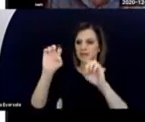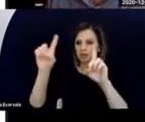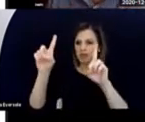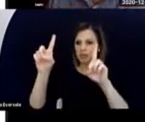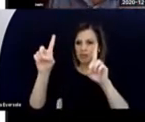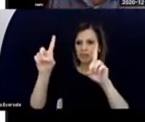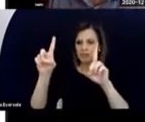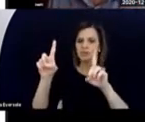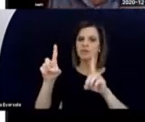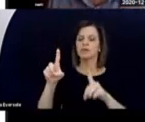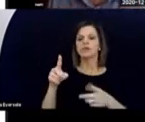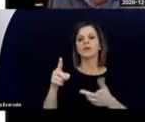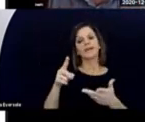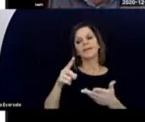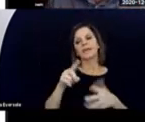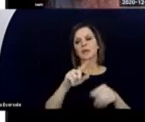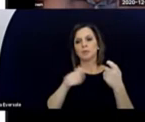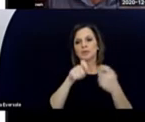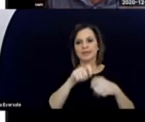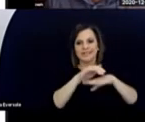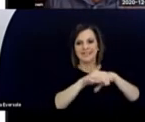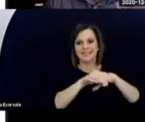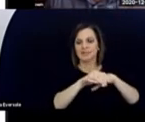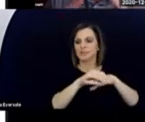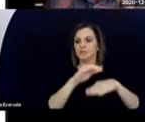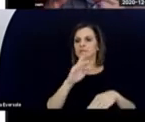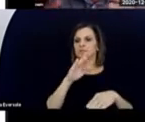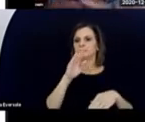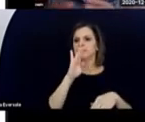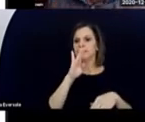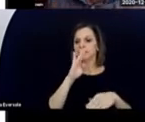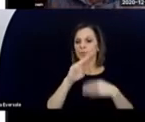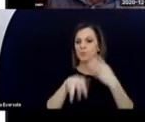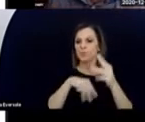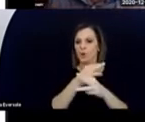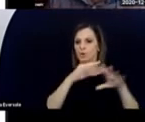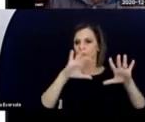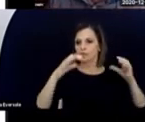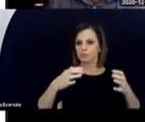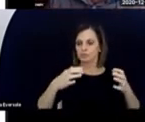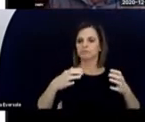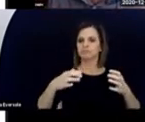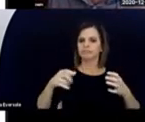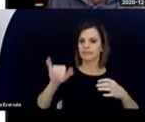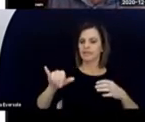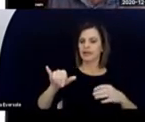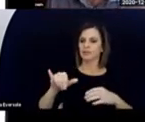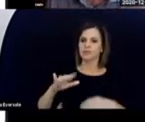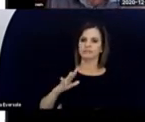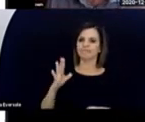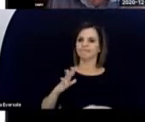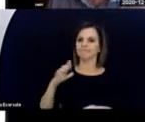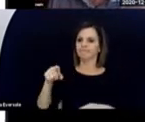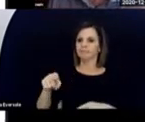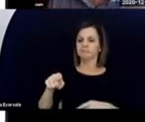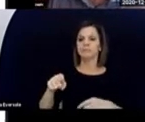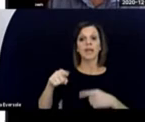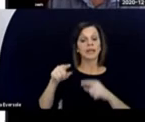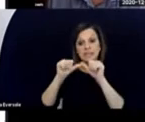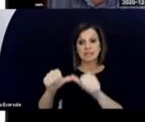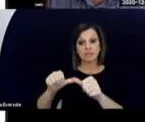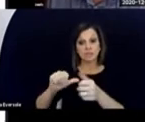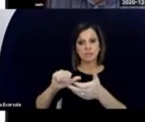English-speaking world, and continues to be a center of very special expertise.